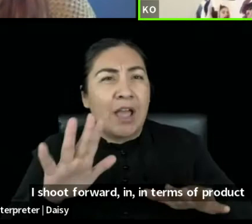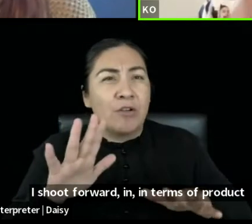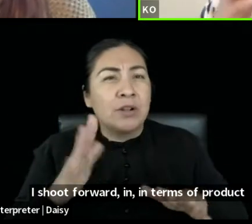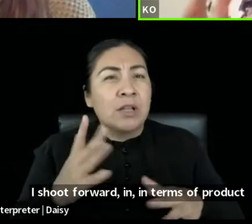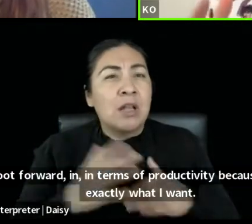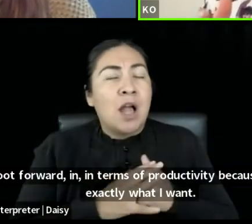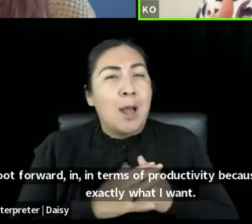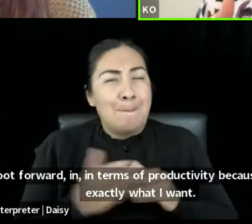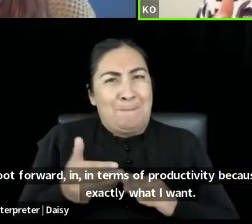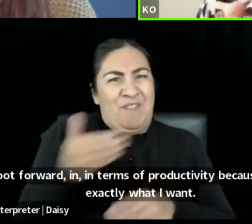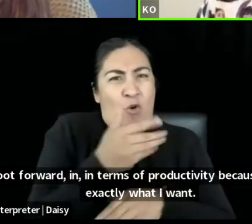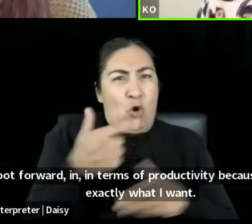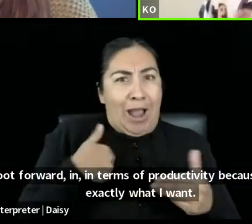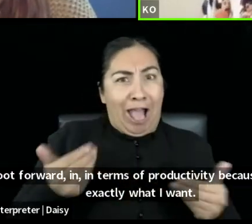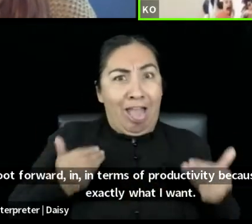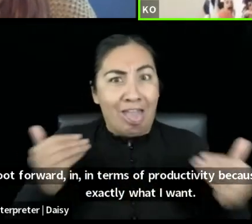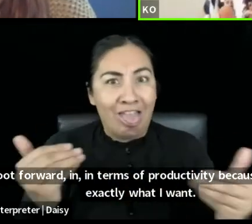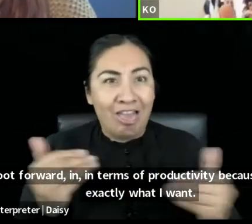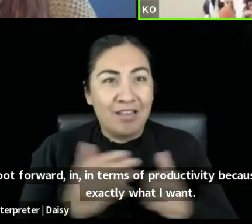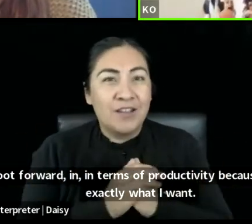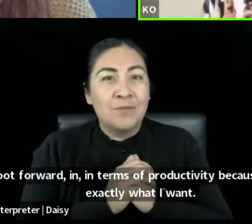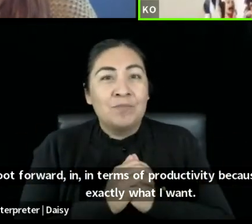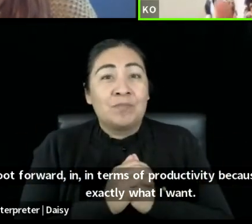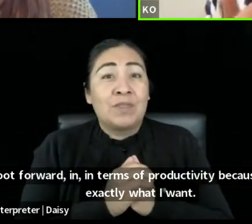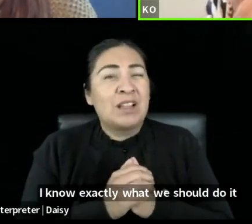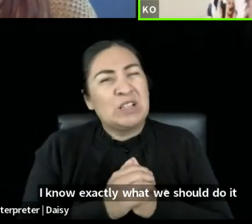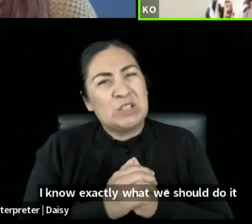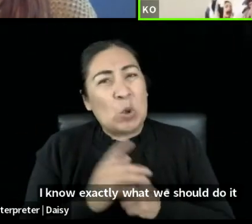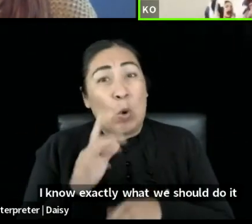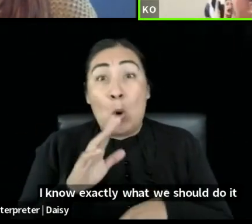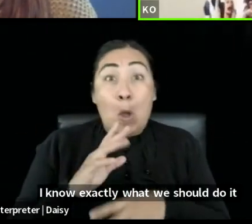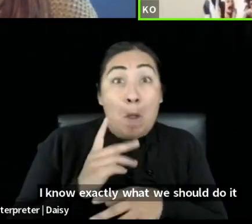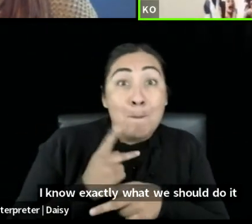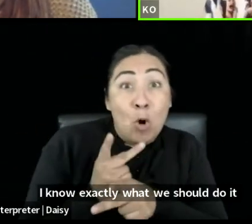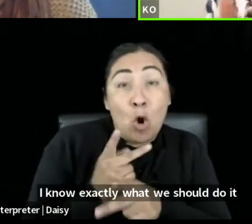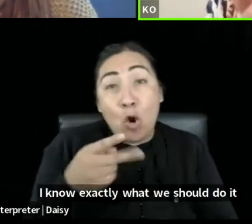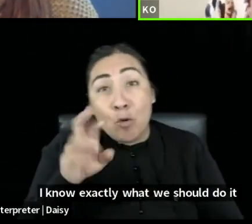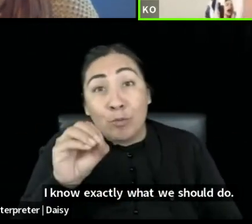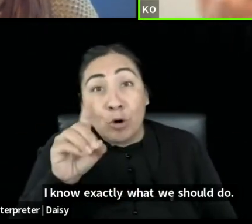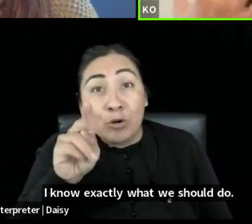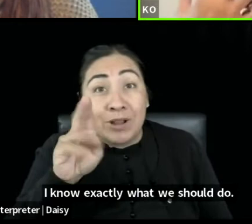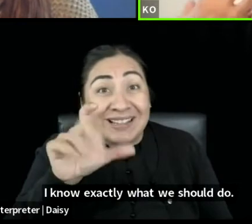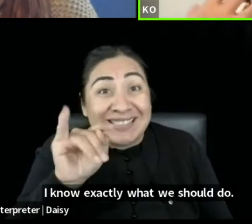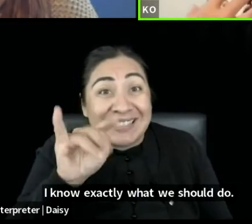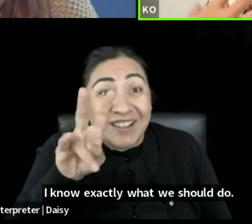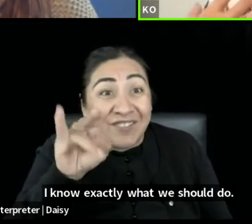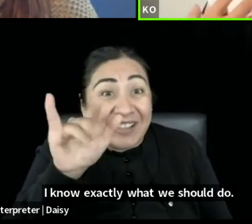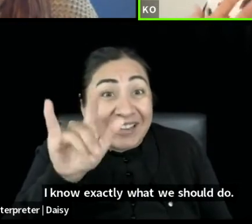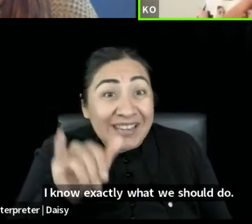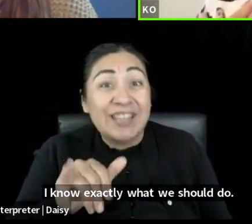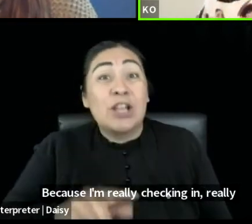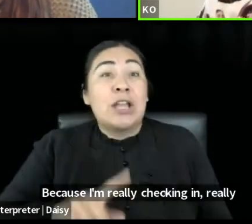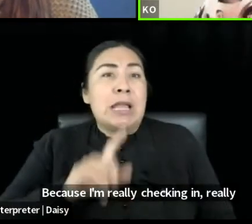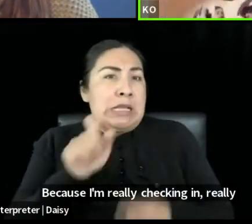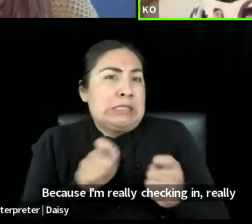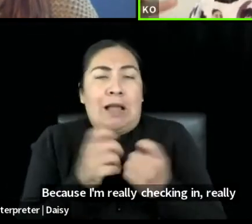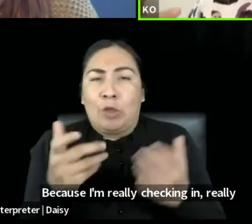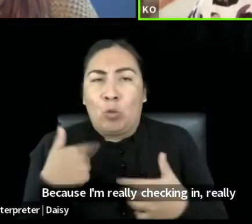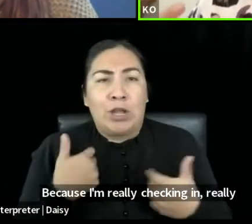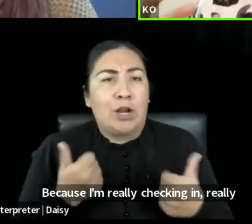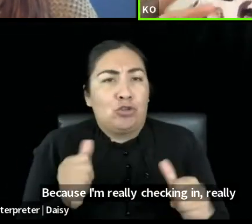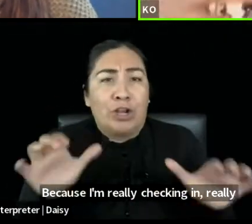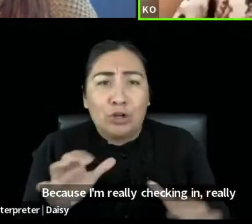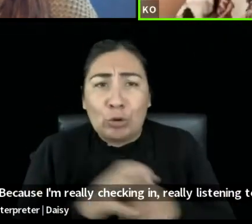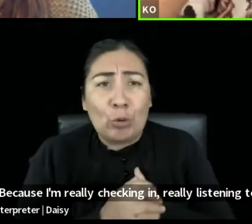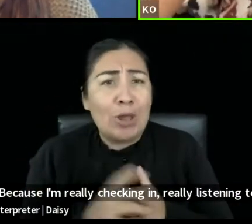I know exactly what we should do. Um, because I'm really checking in really listening to my body. My breath has